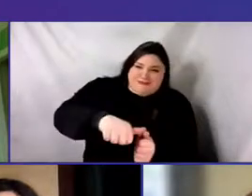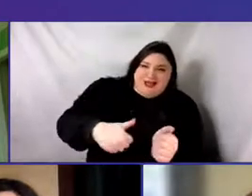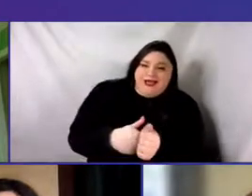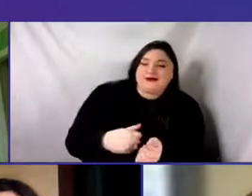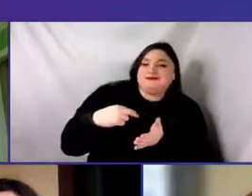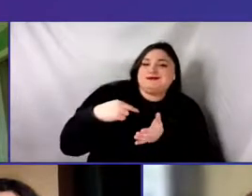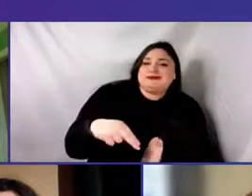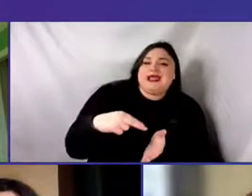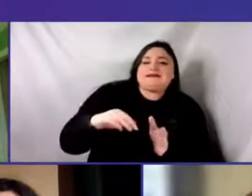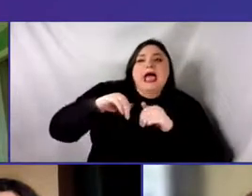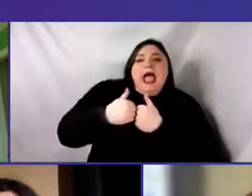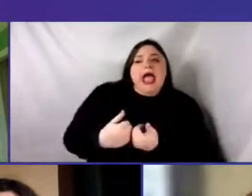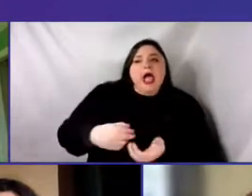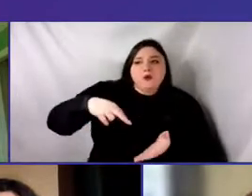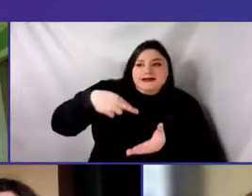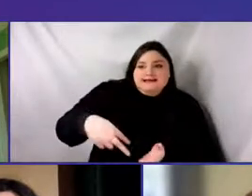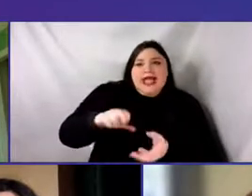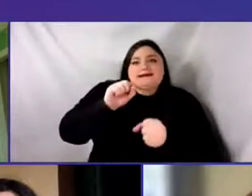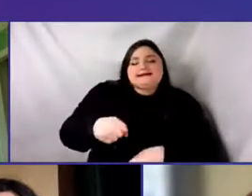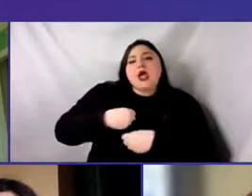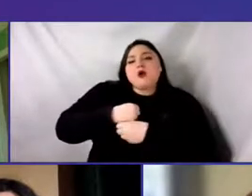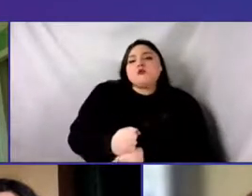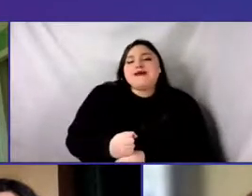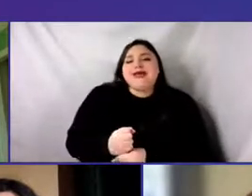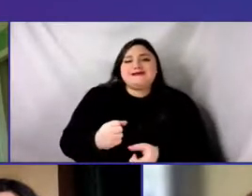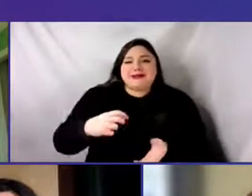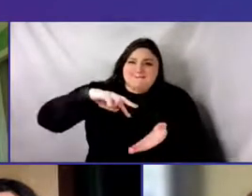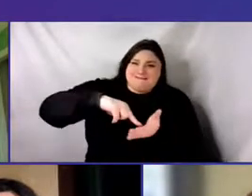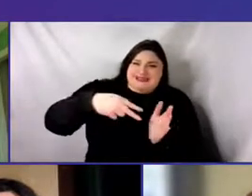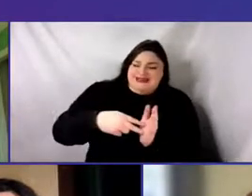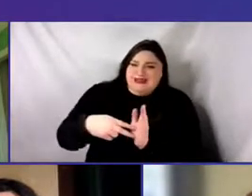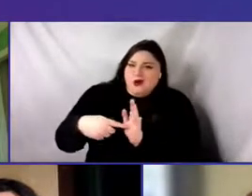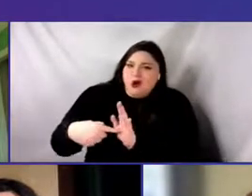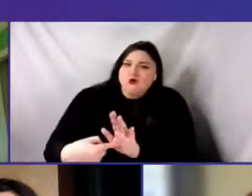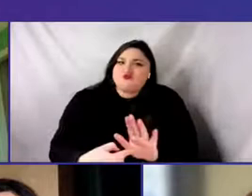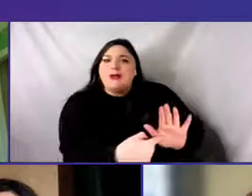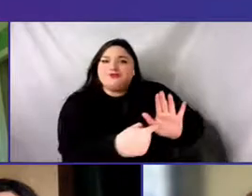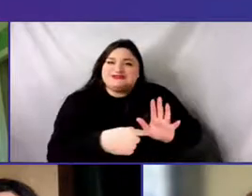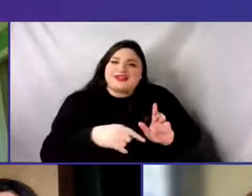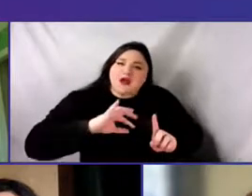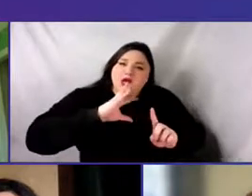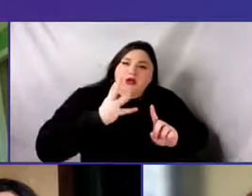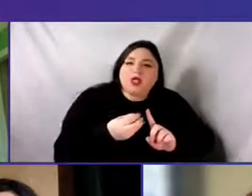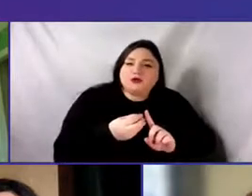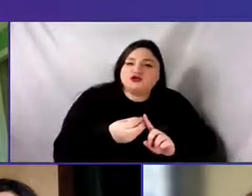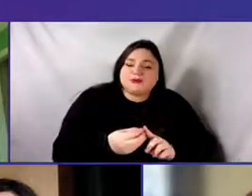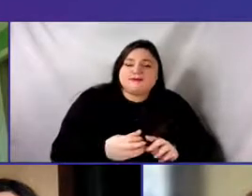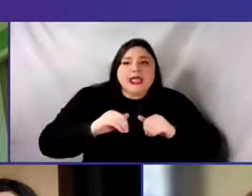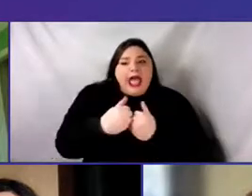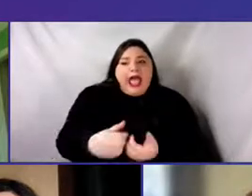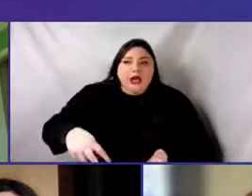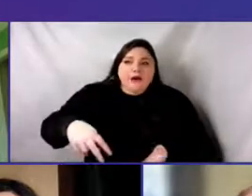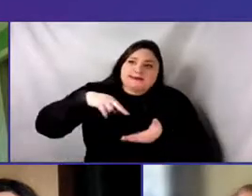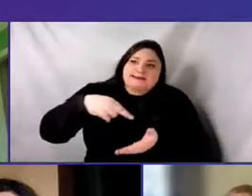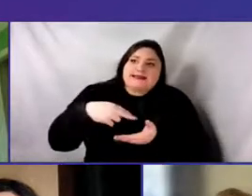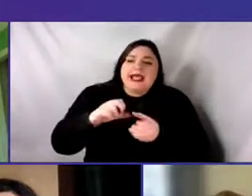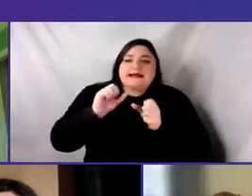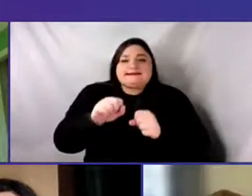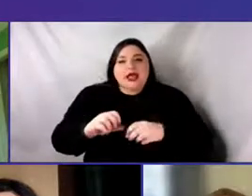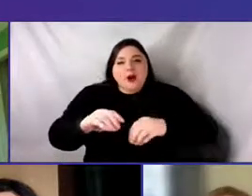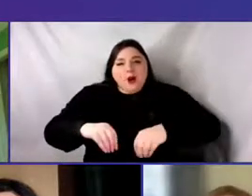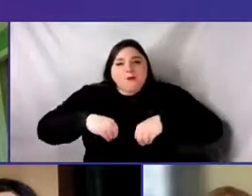meaning in culture and represents culture and provides such nutrition